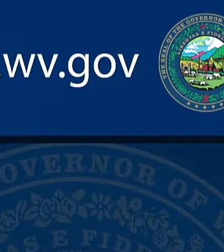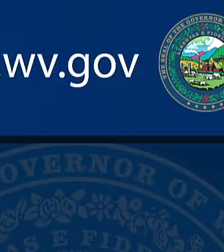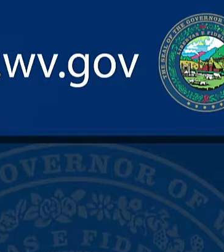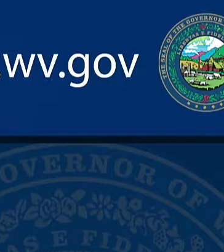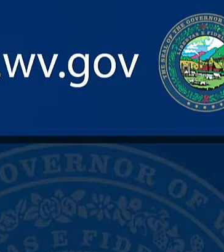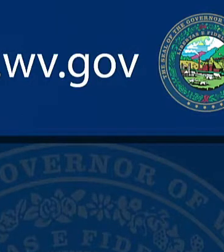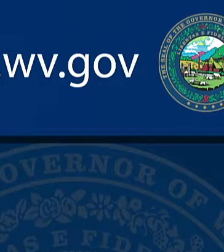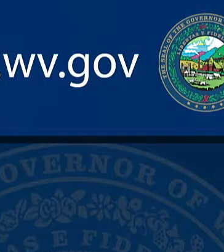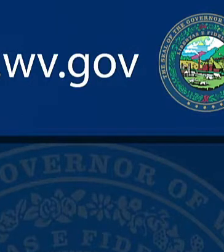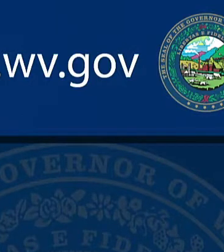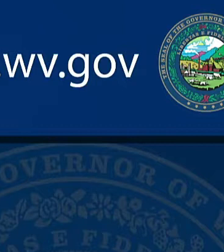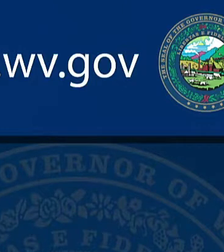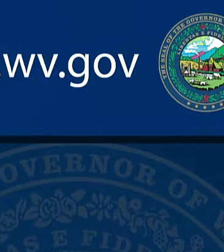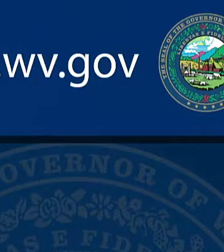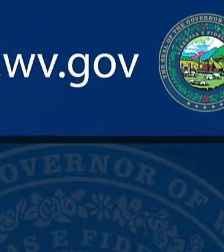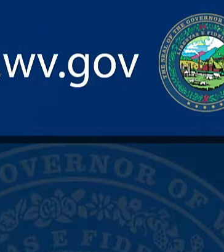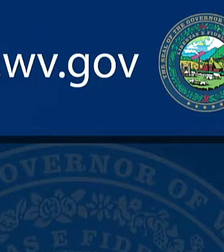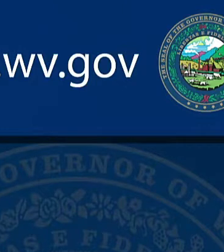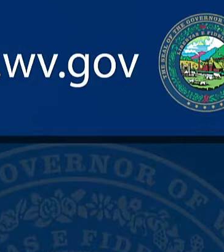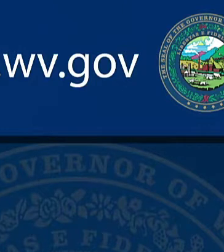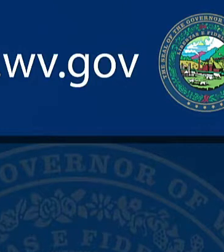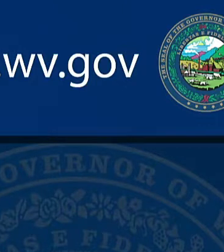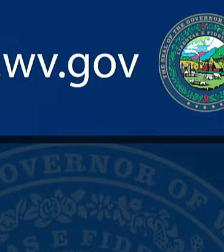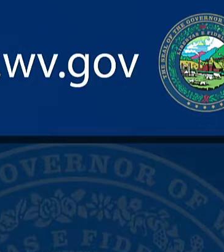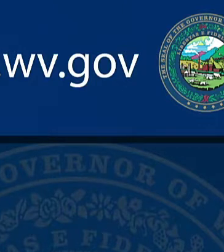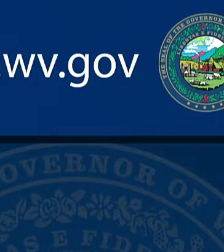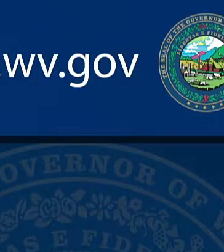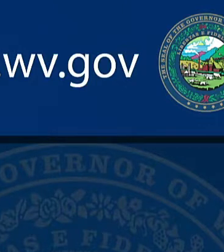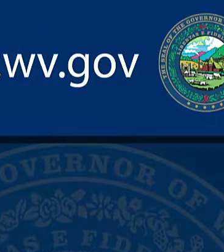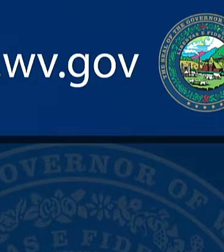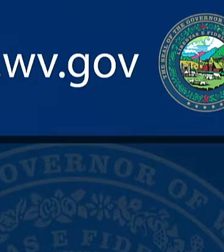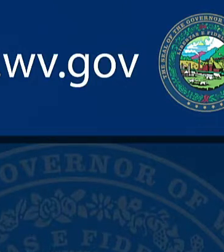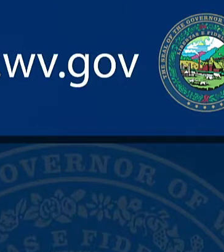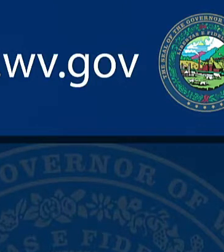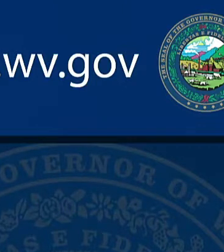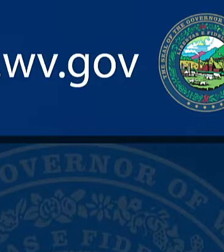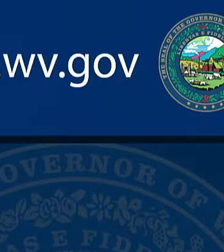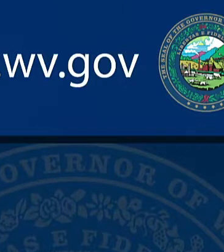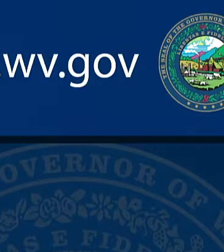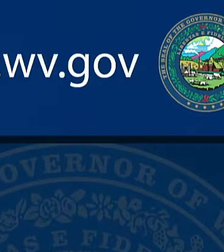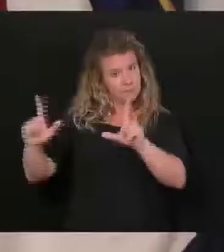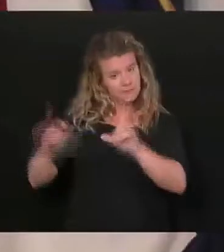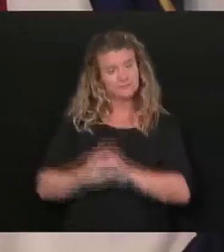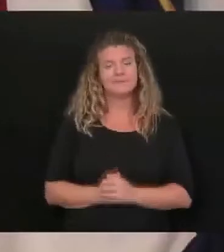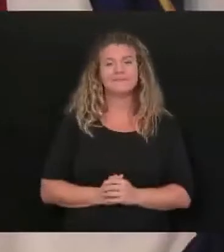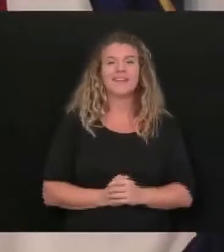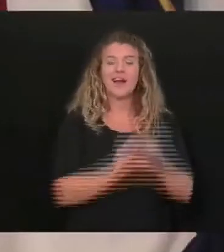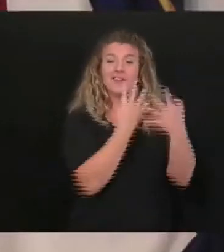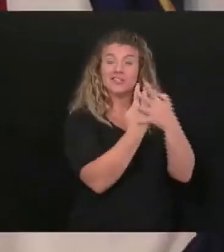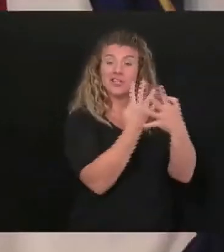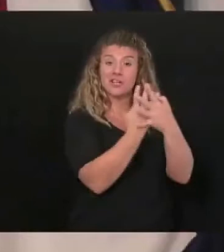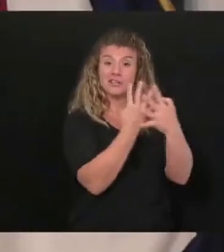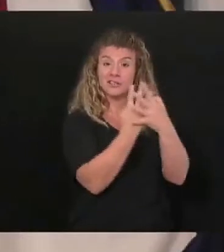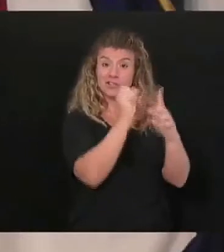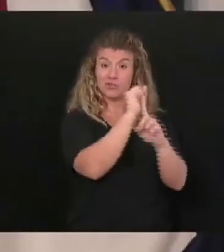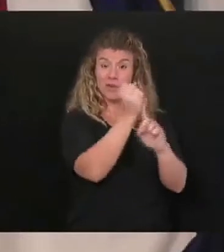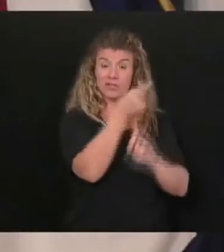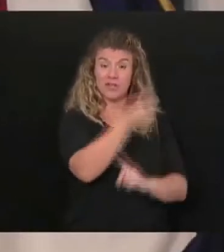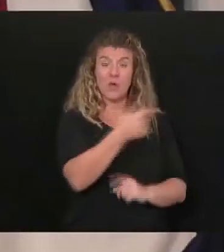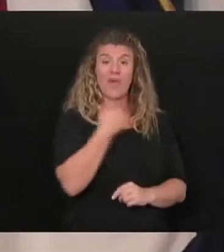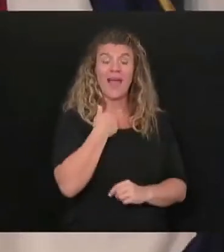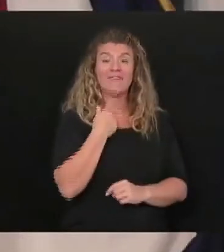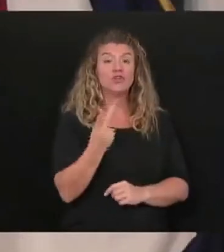hunger and this situation in West Virginia for once and for all. On a jail update, we have two,